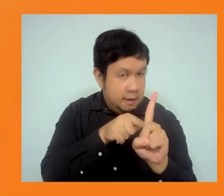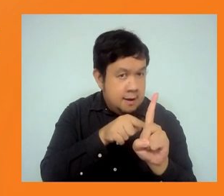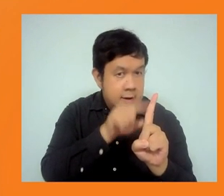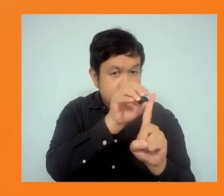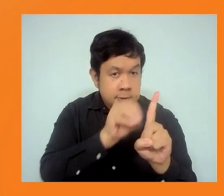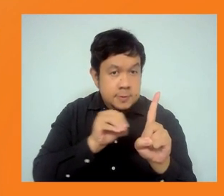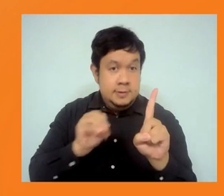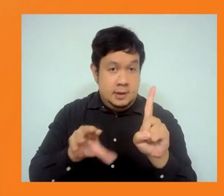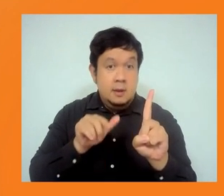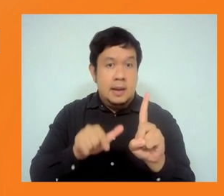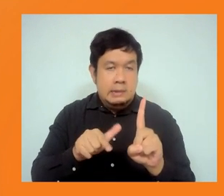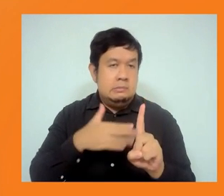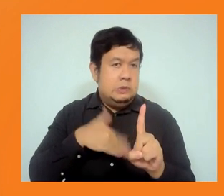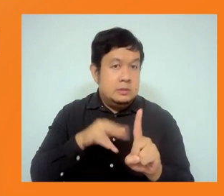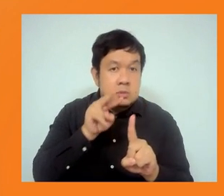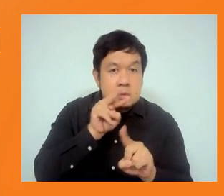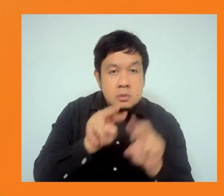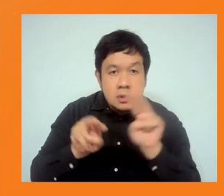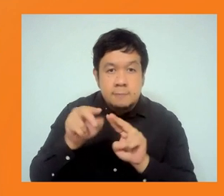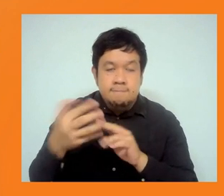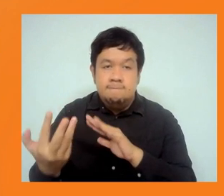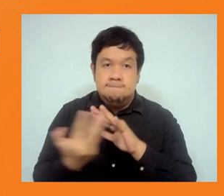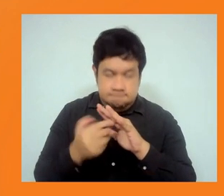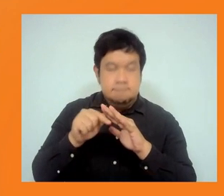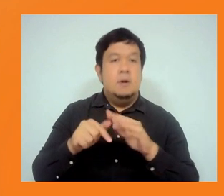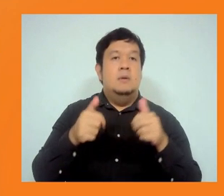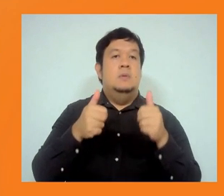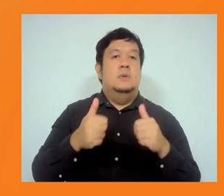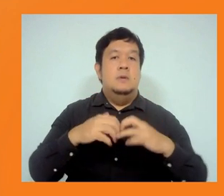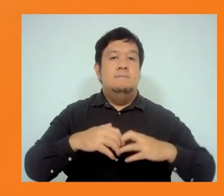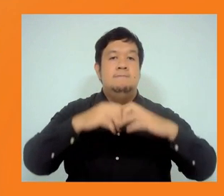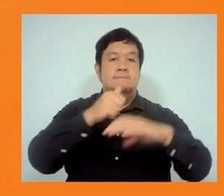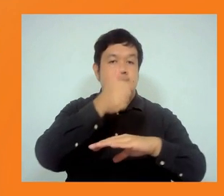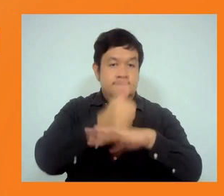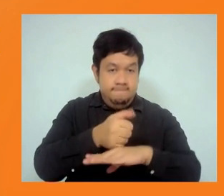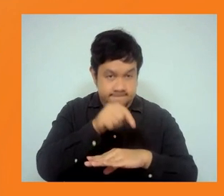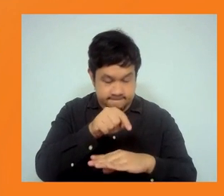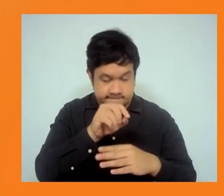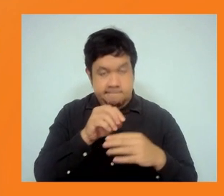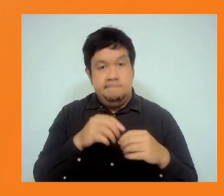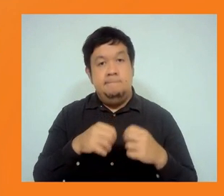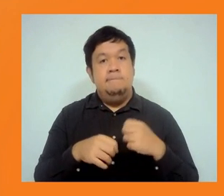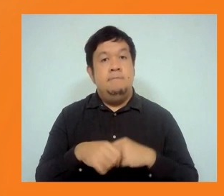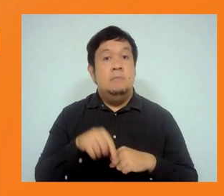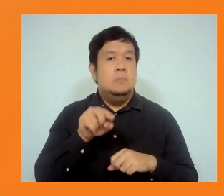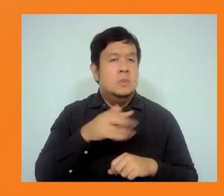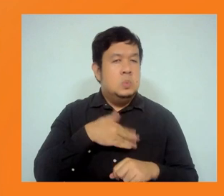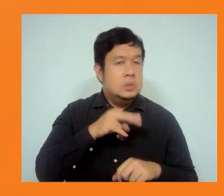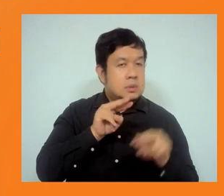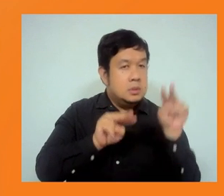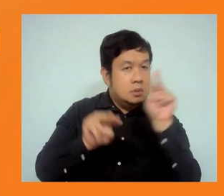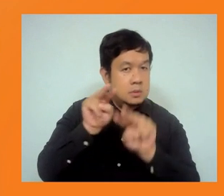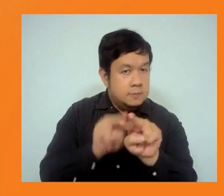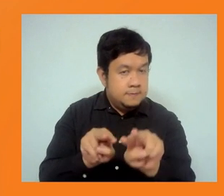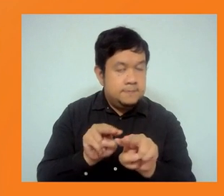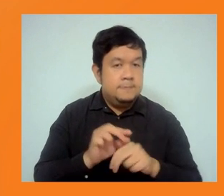capacity, making sure they've got the resources and making sure that we're monitoring and following up on that. But there's certainly a lot to do. And I think there's